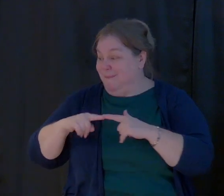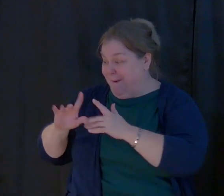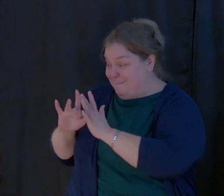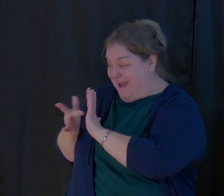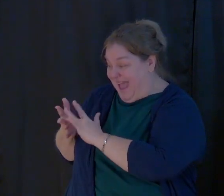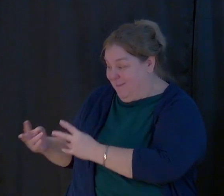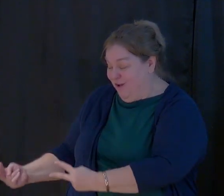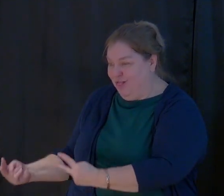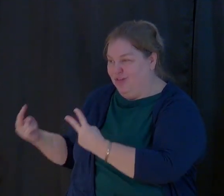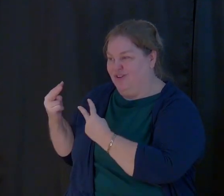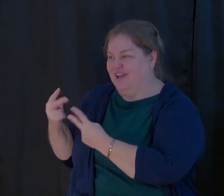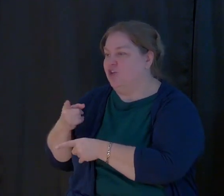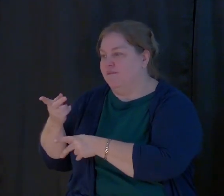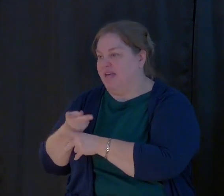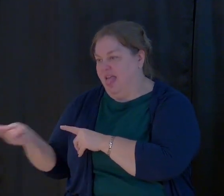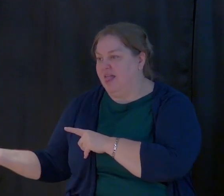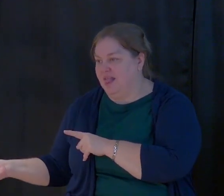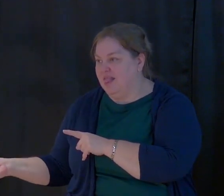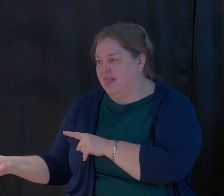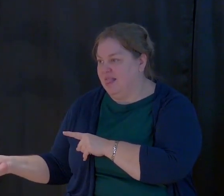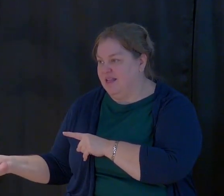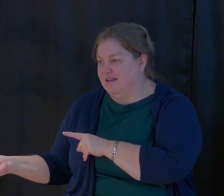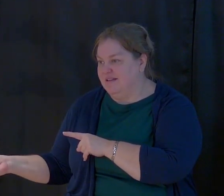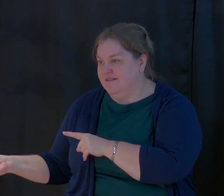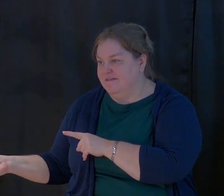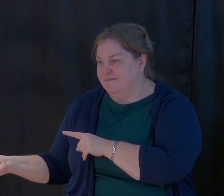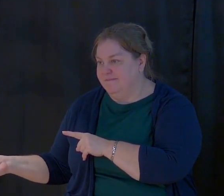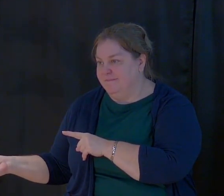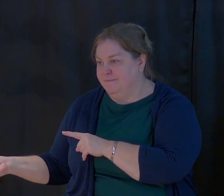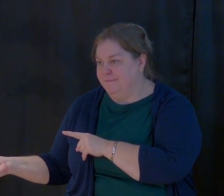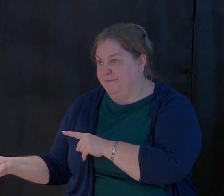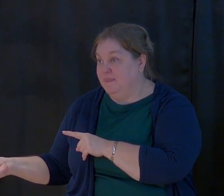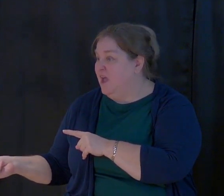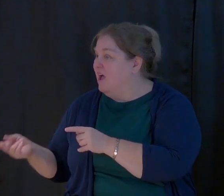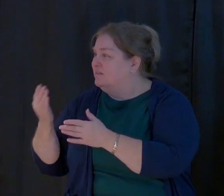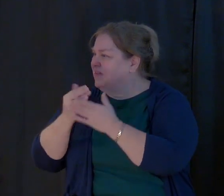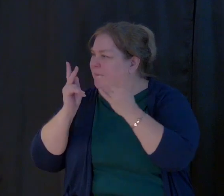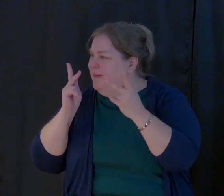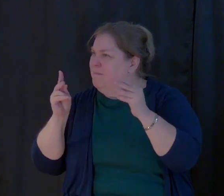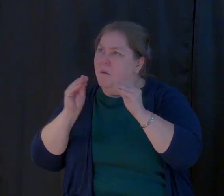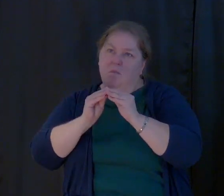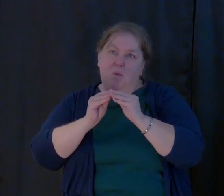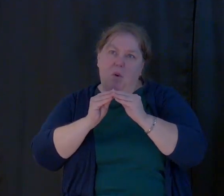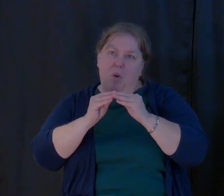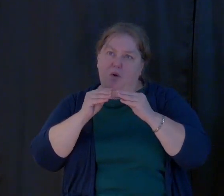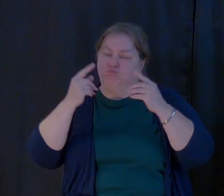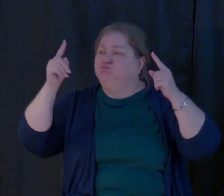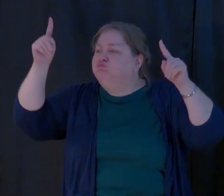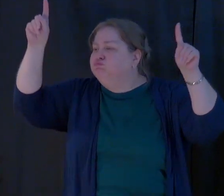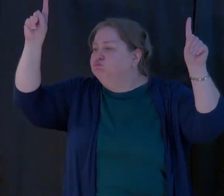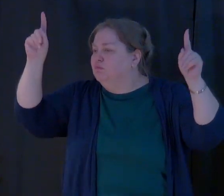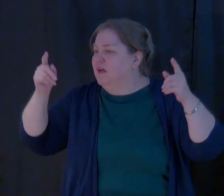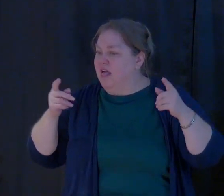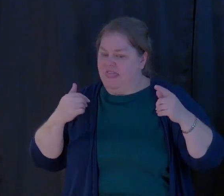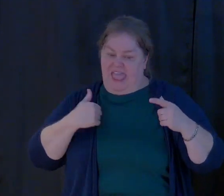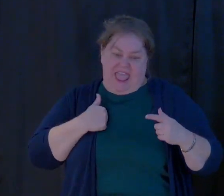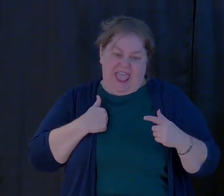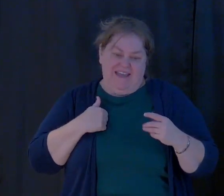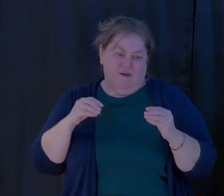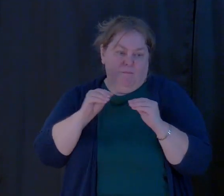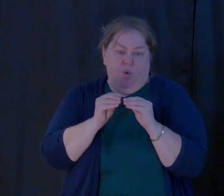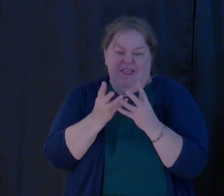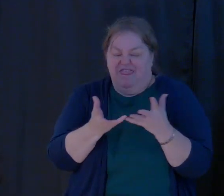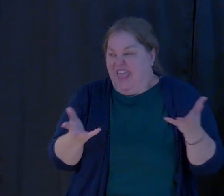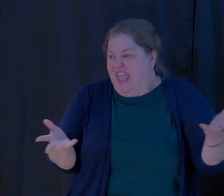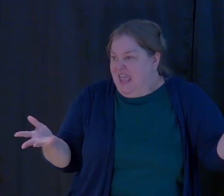There's people that are more accomplished, have more possessions, have